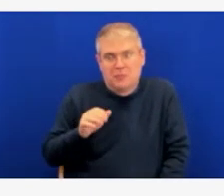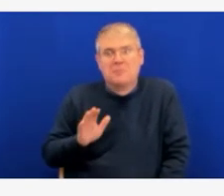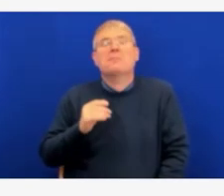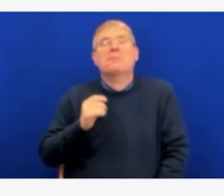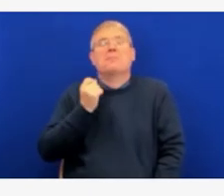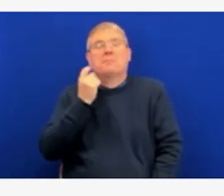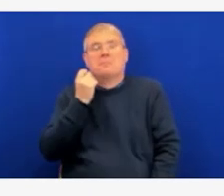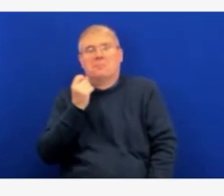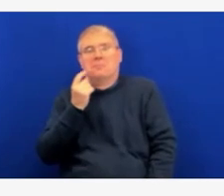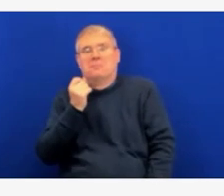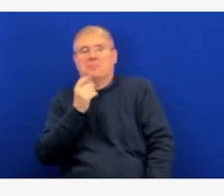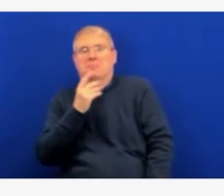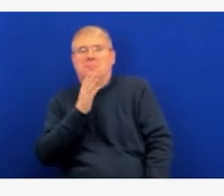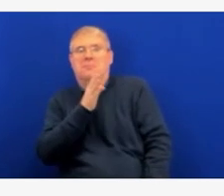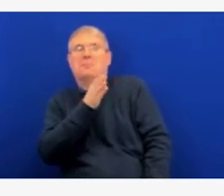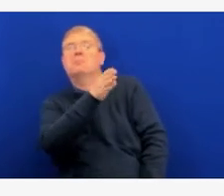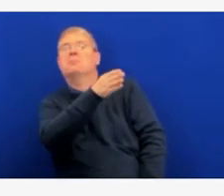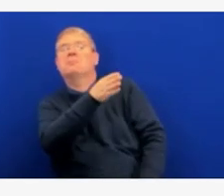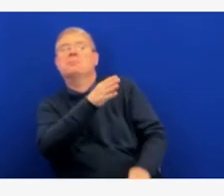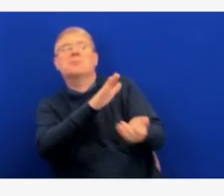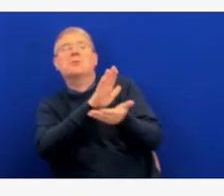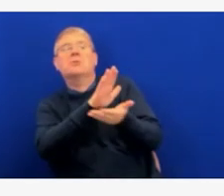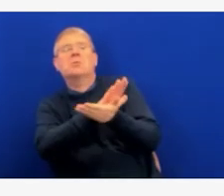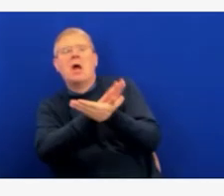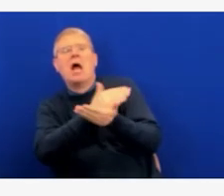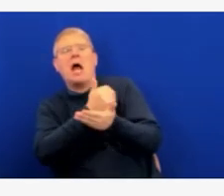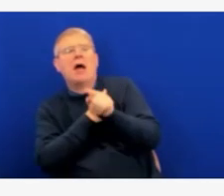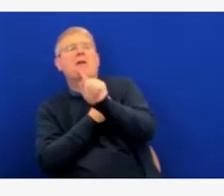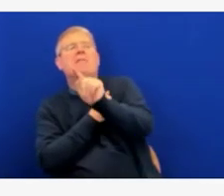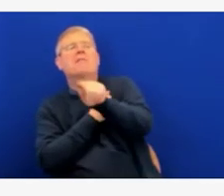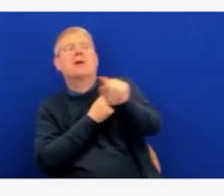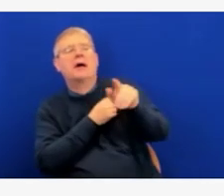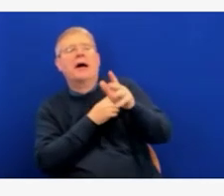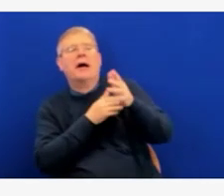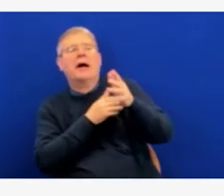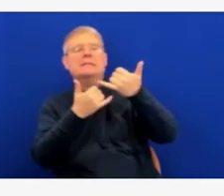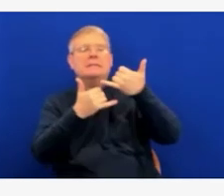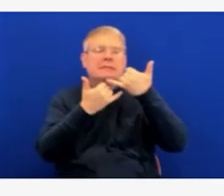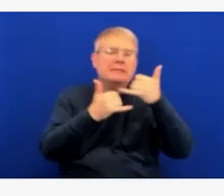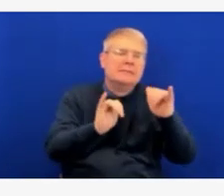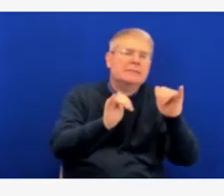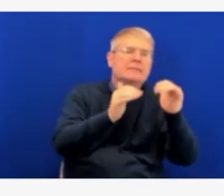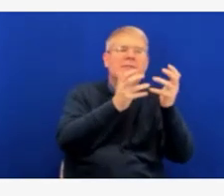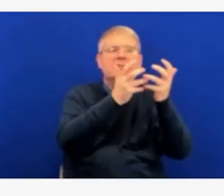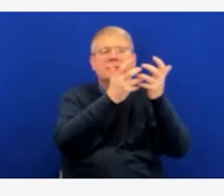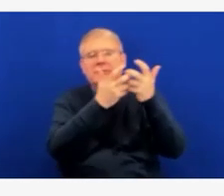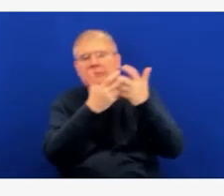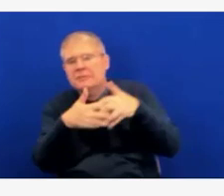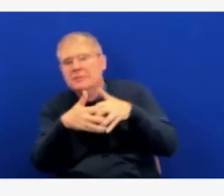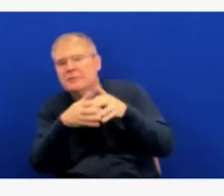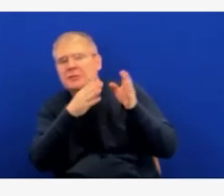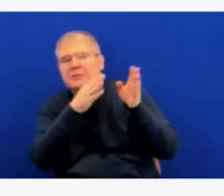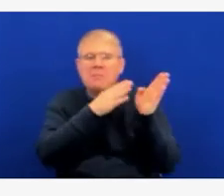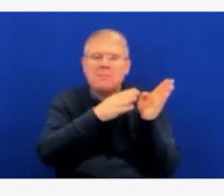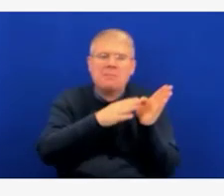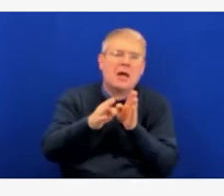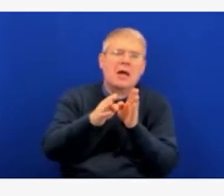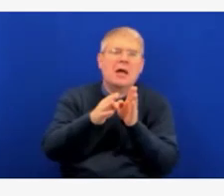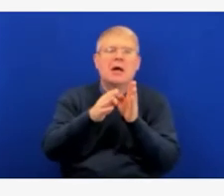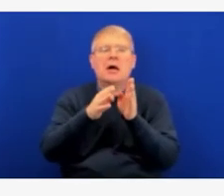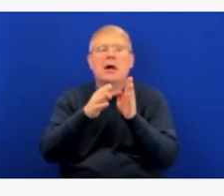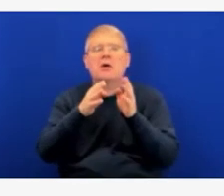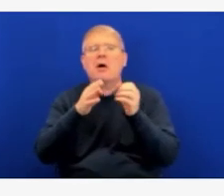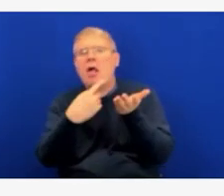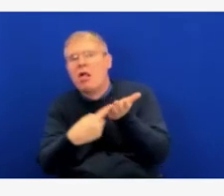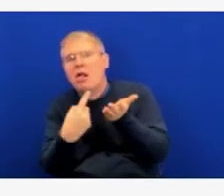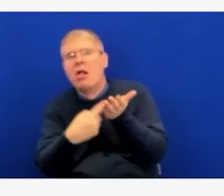the planning phase, and, you know, do we just do diagnostic testing now and then move into sort of a screening program? There's